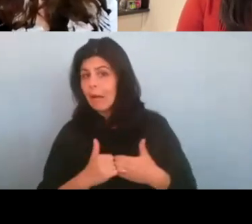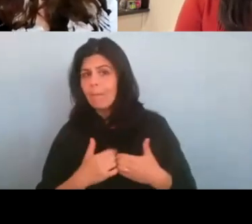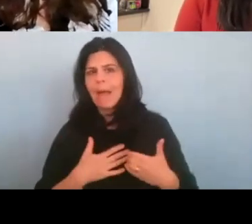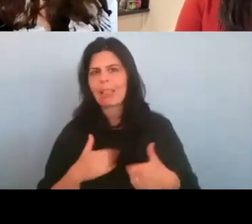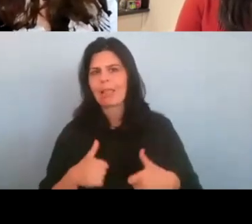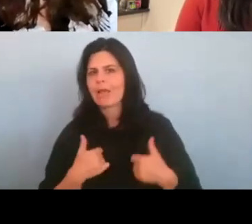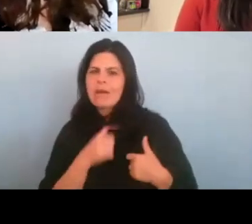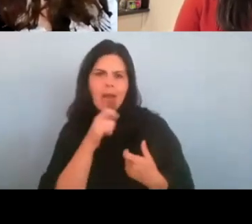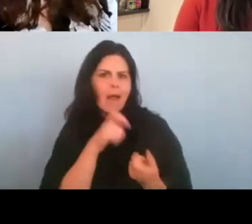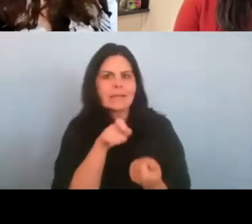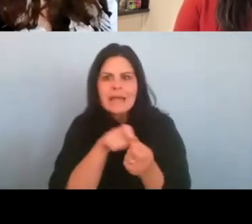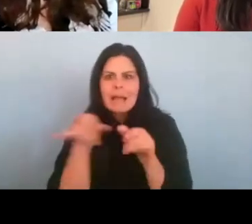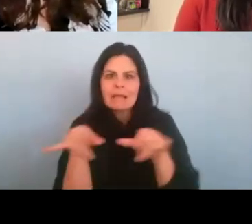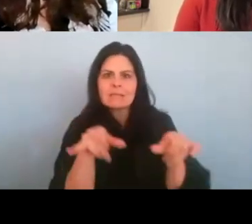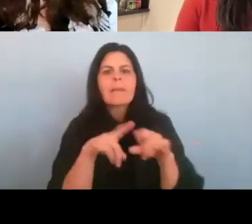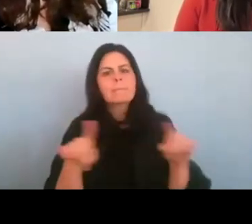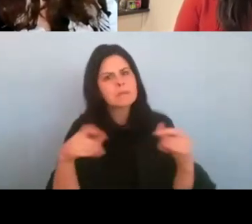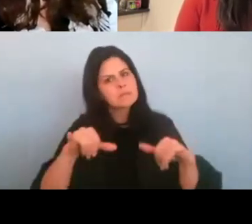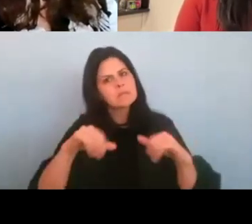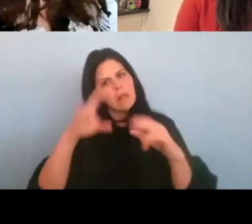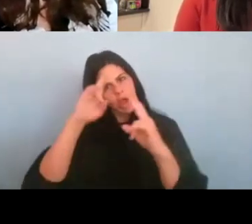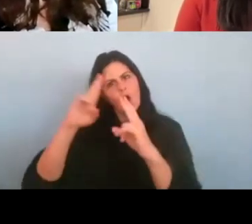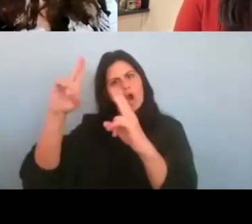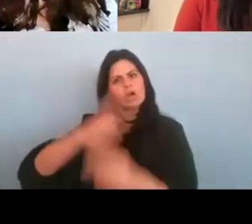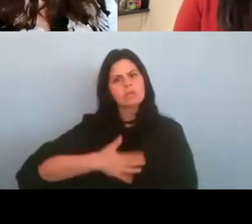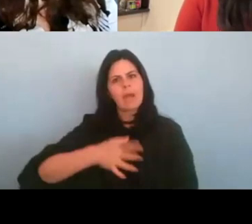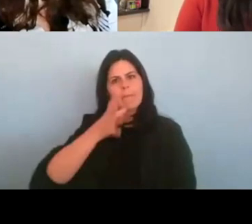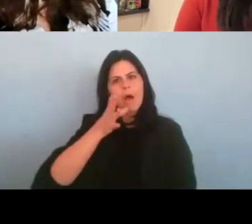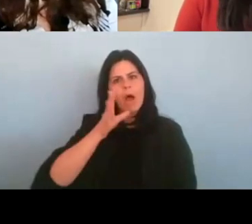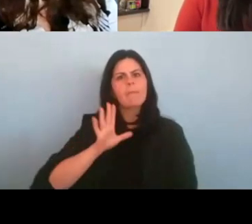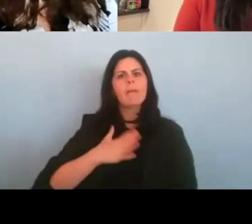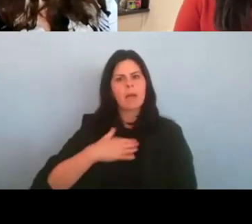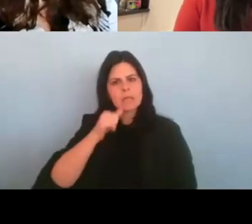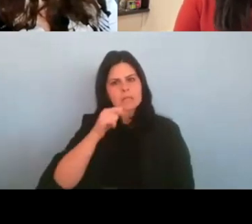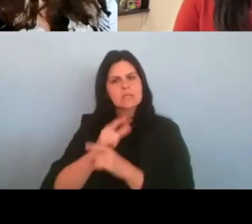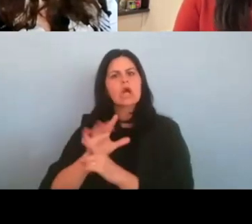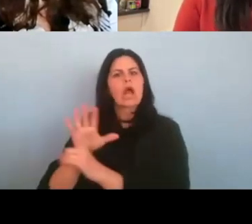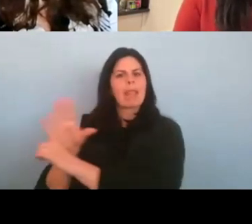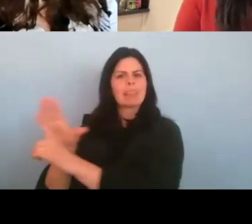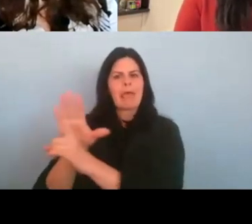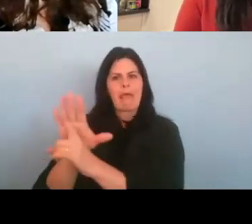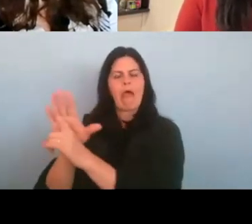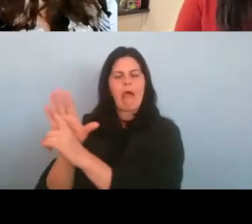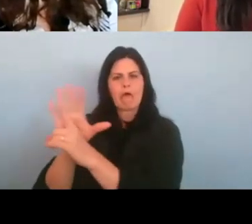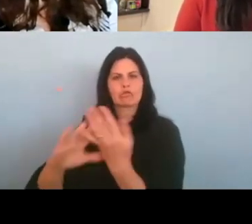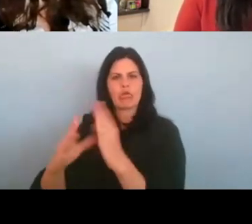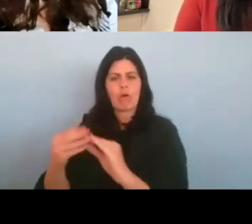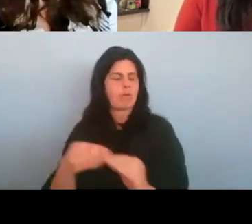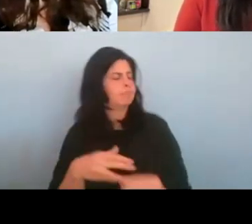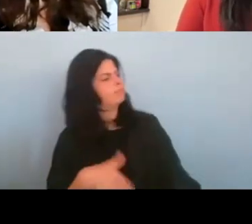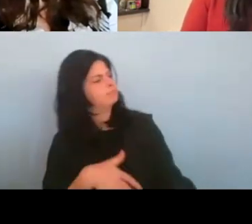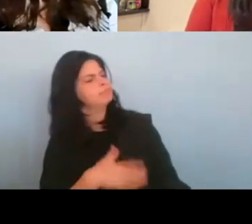but that I hope still honors my, my mom and sister and their story. Hmm. Thank you.